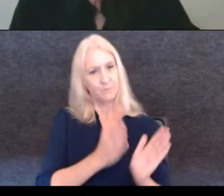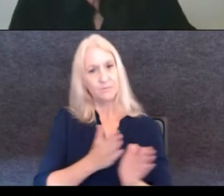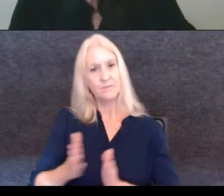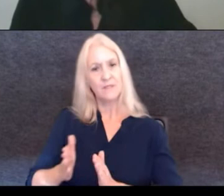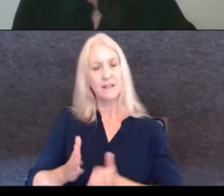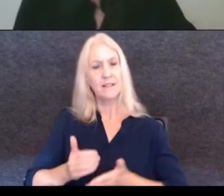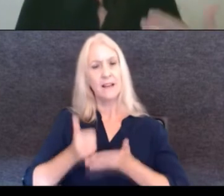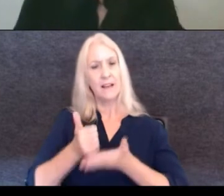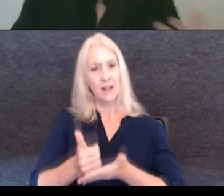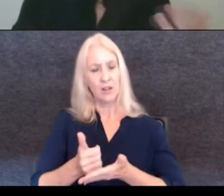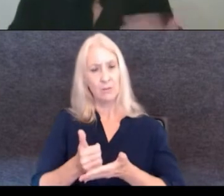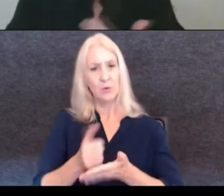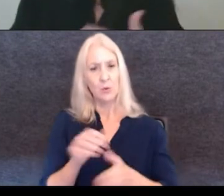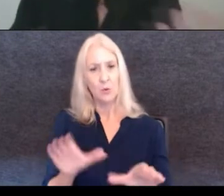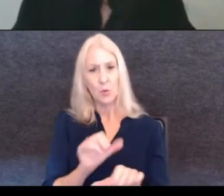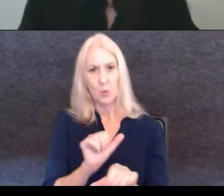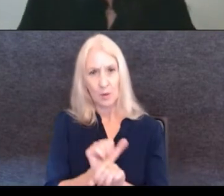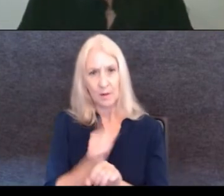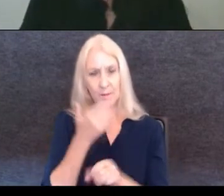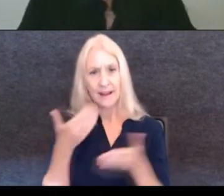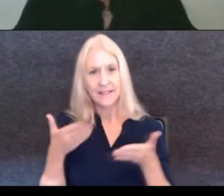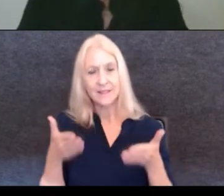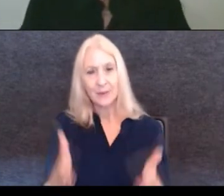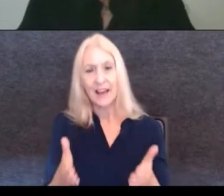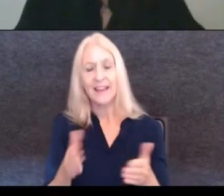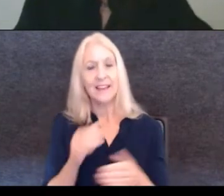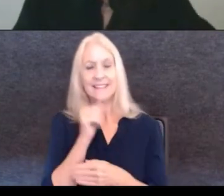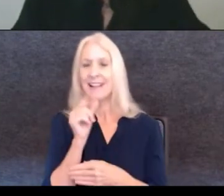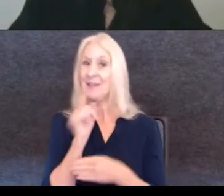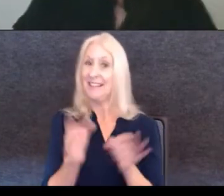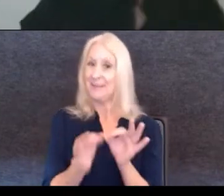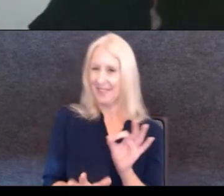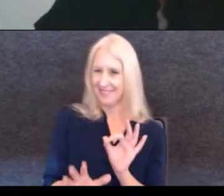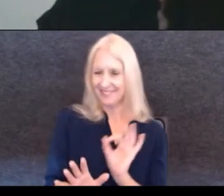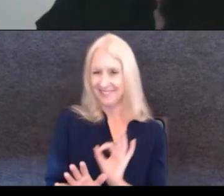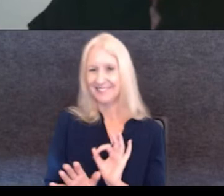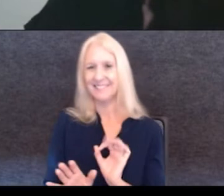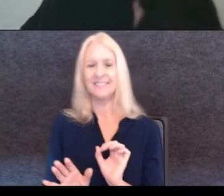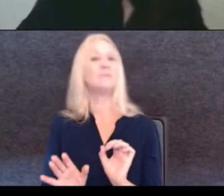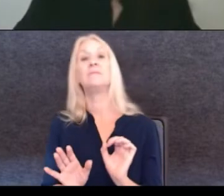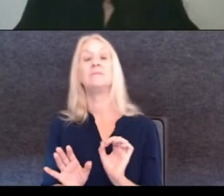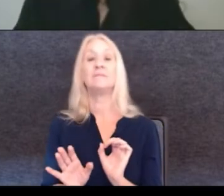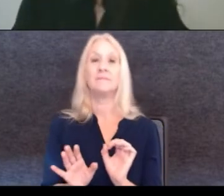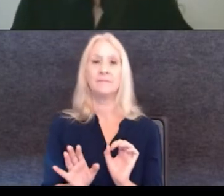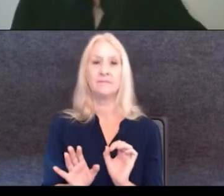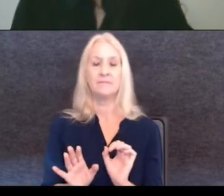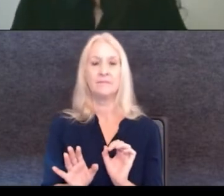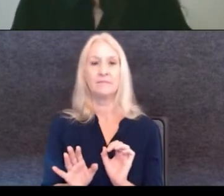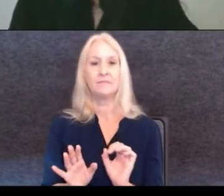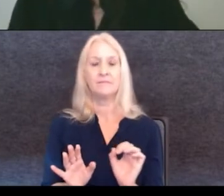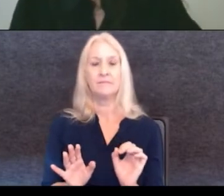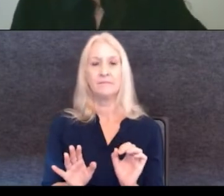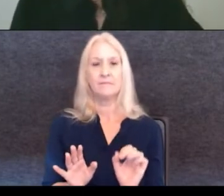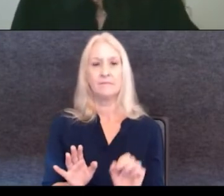do it in the best way, right? Because it's not, it's not so simple. And one of the things that